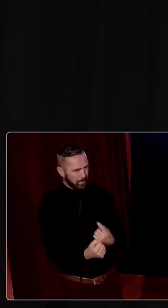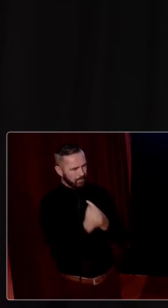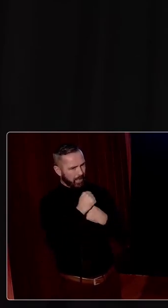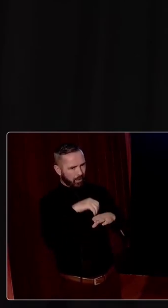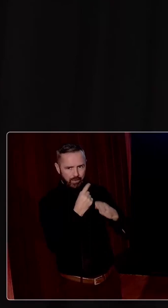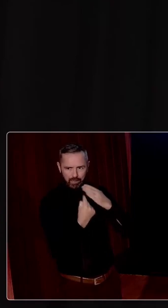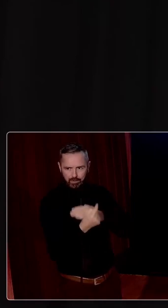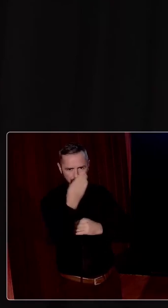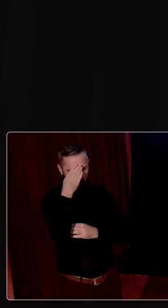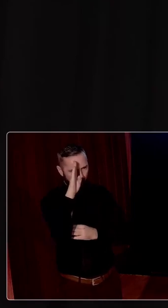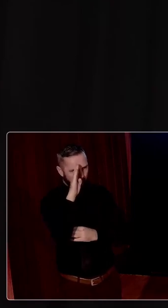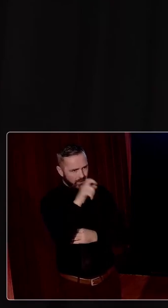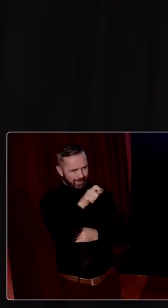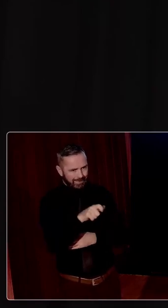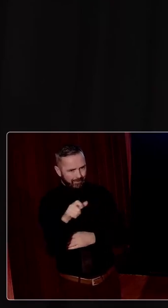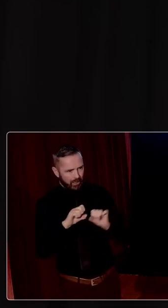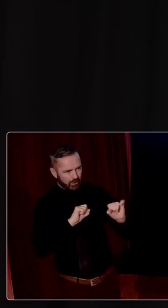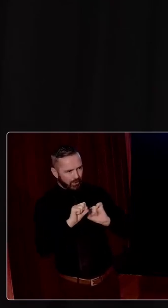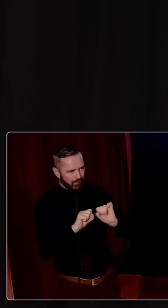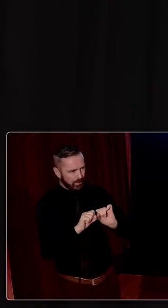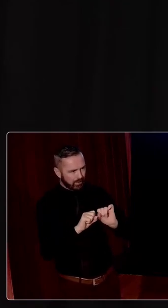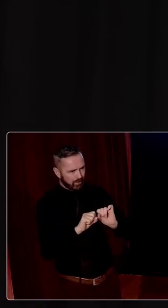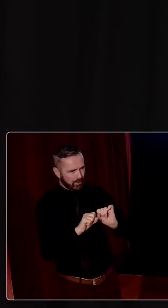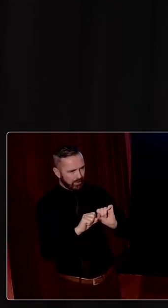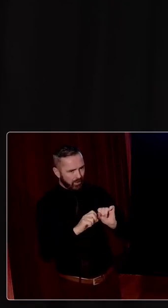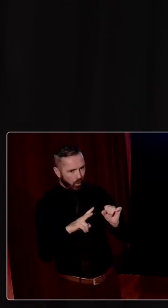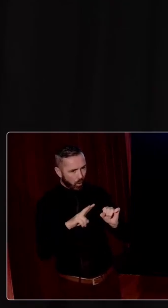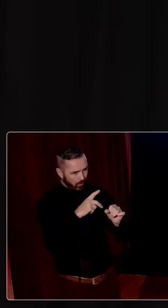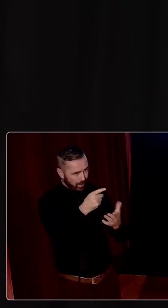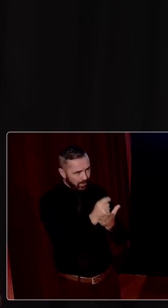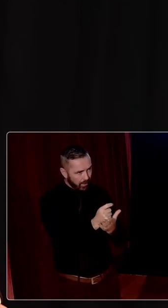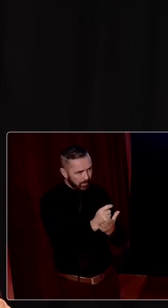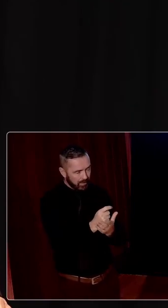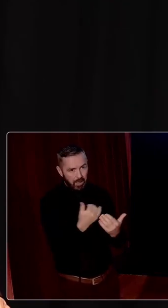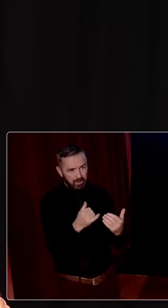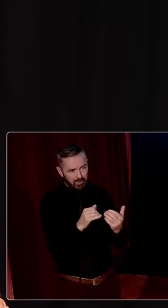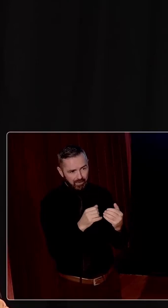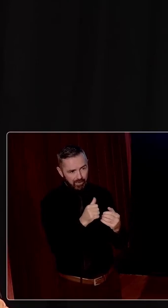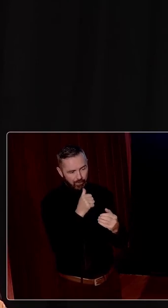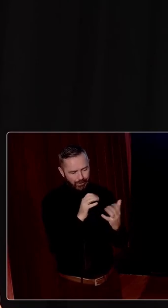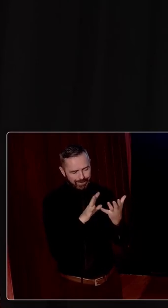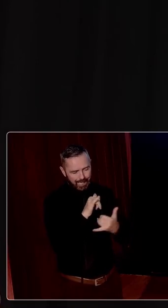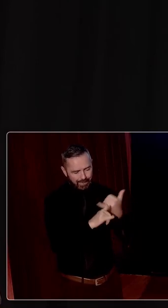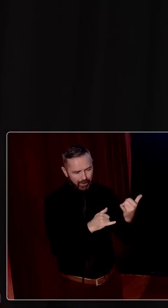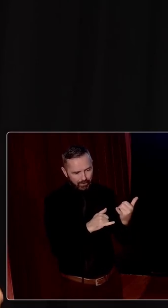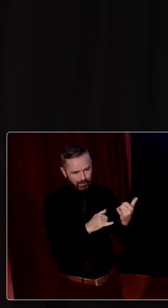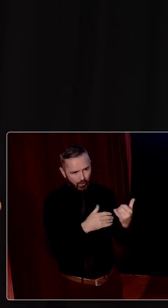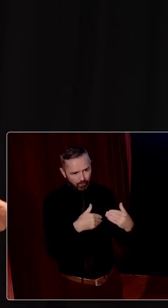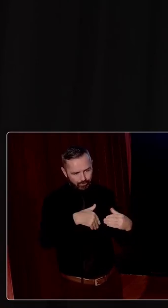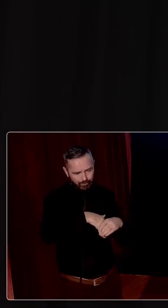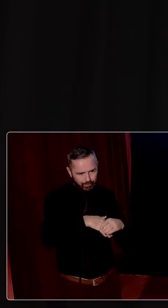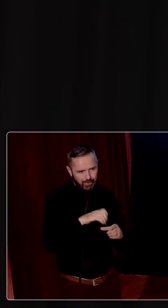on individual Irish civil servants over those early years, the first 10 years of EU membership, where